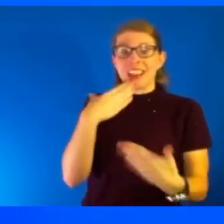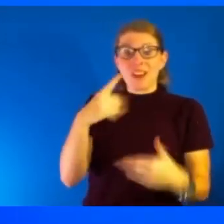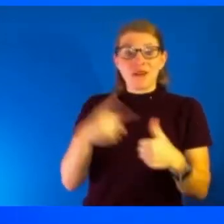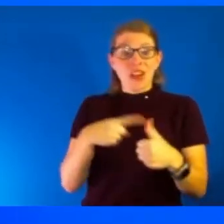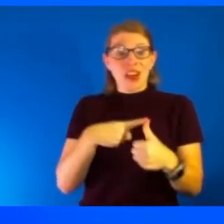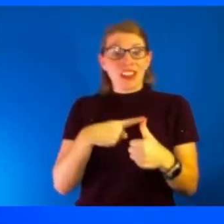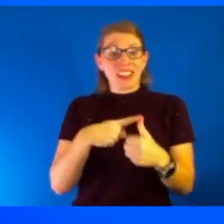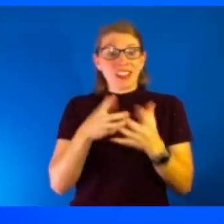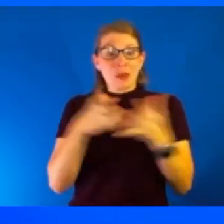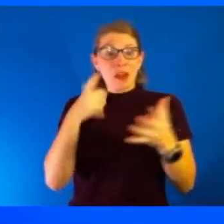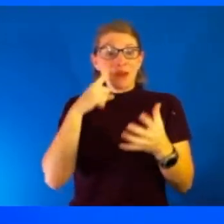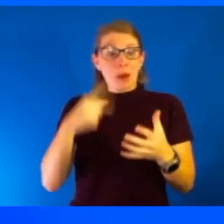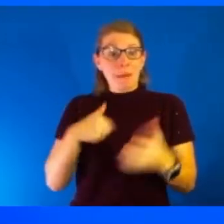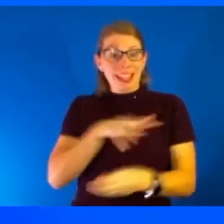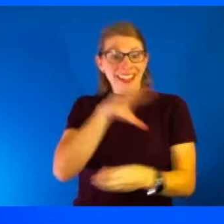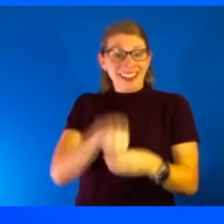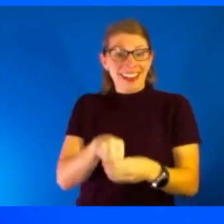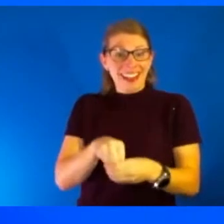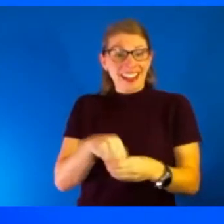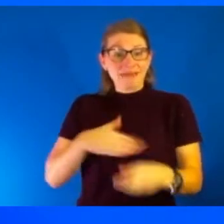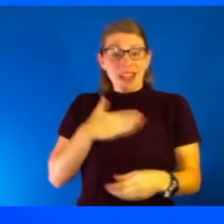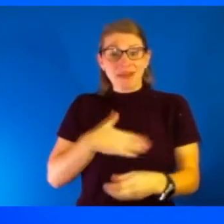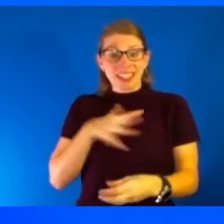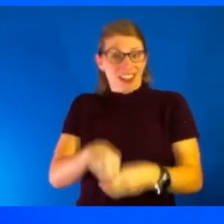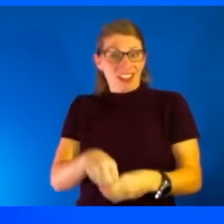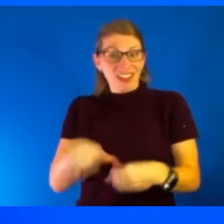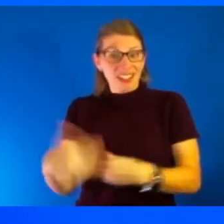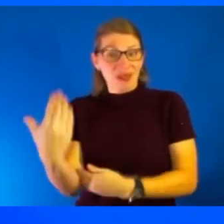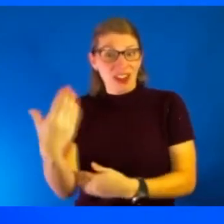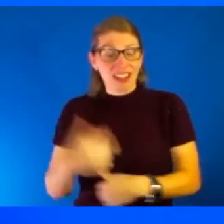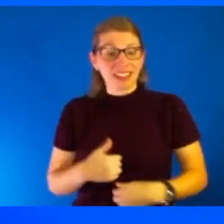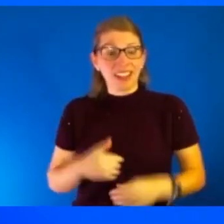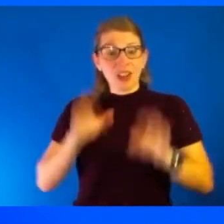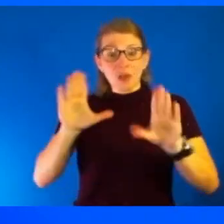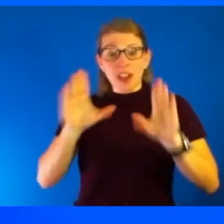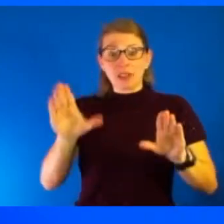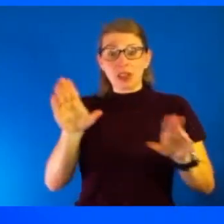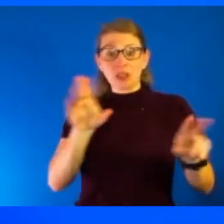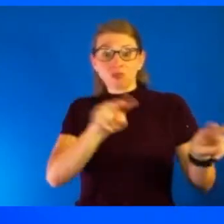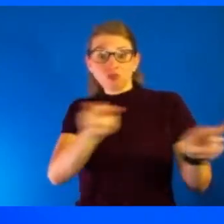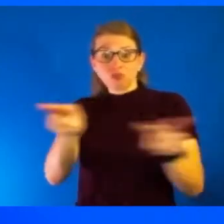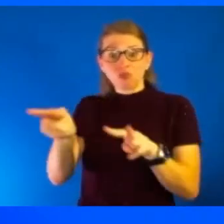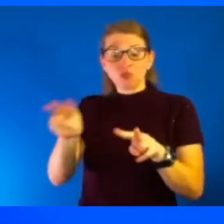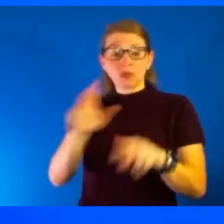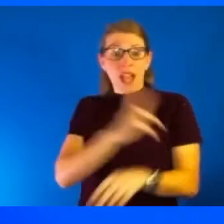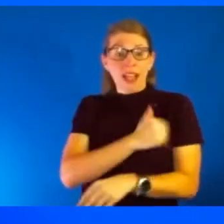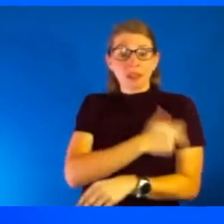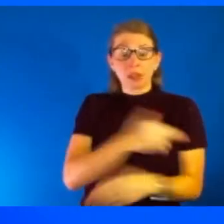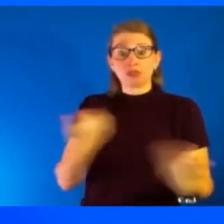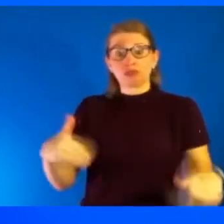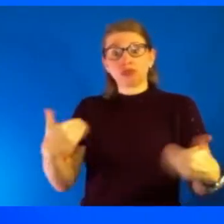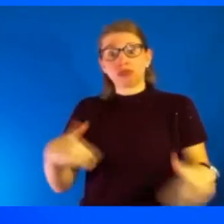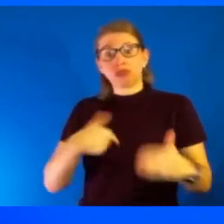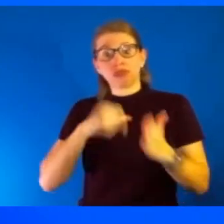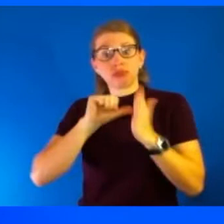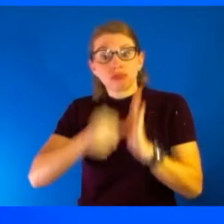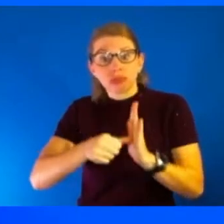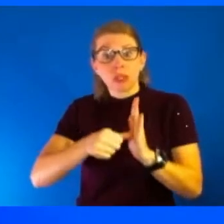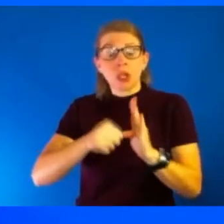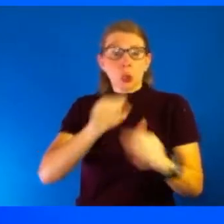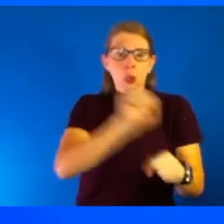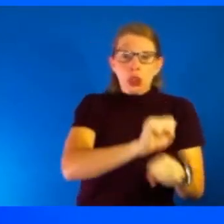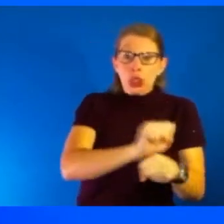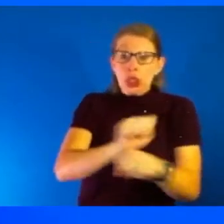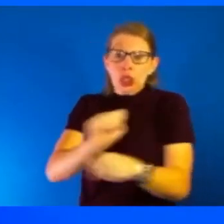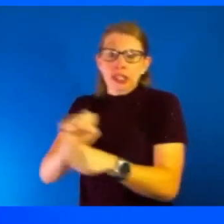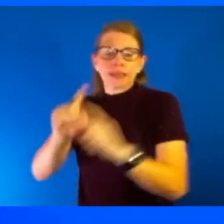for having me. What a treat to be here this morning. I had a wonderful tour of the hospital and was extraordinarily impressed by all the work that the team